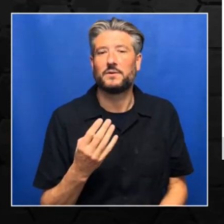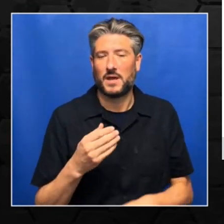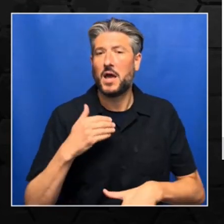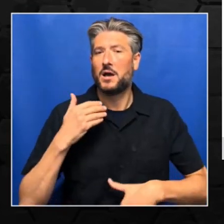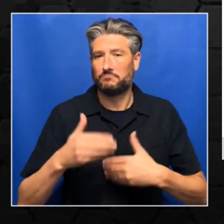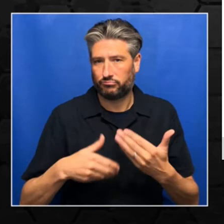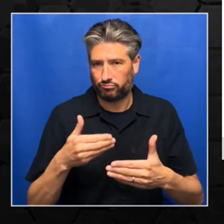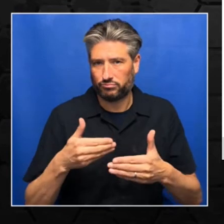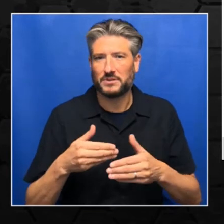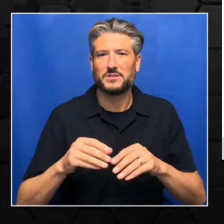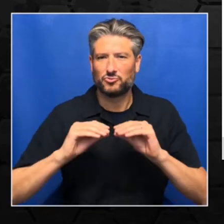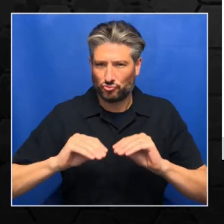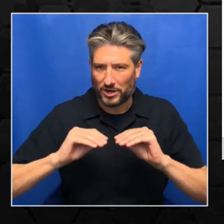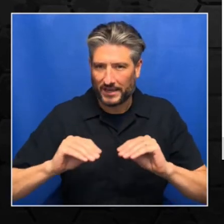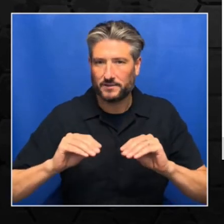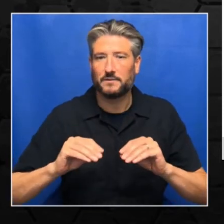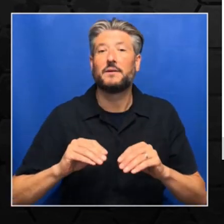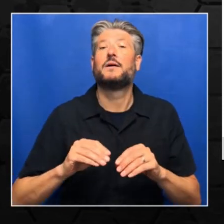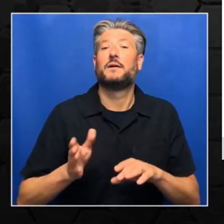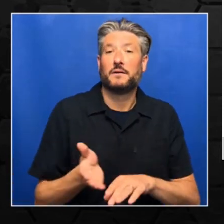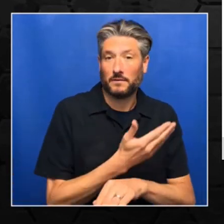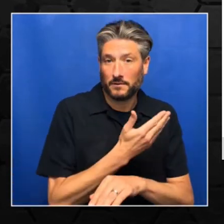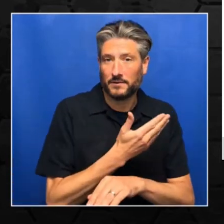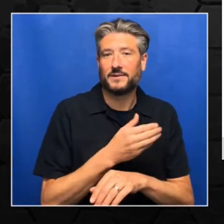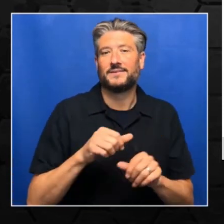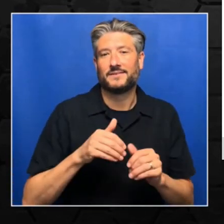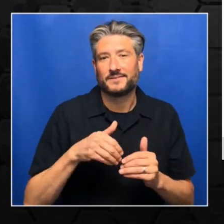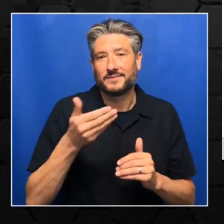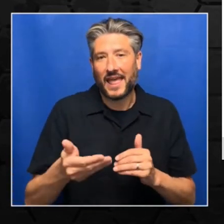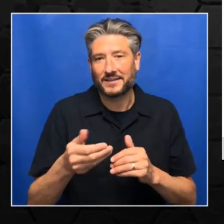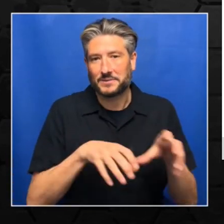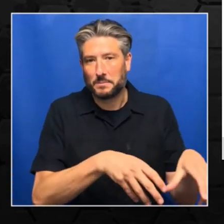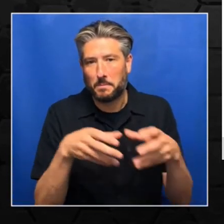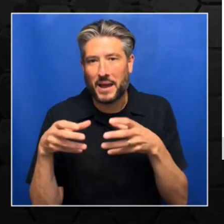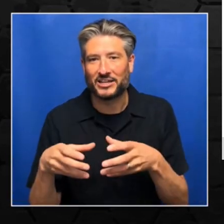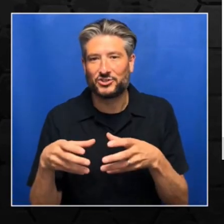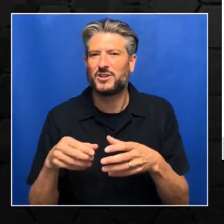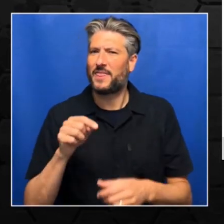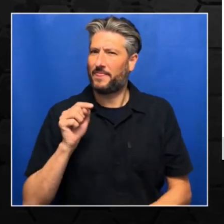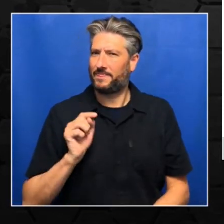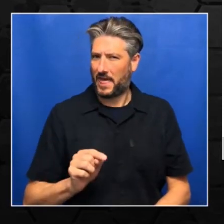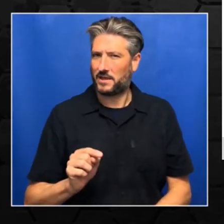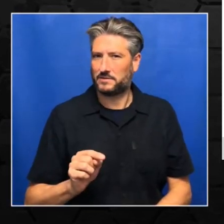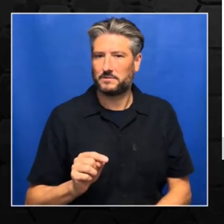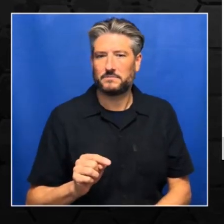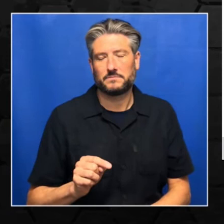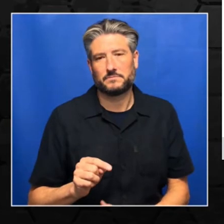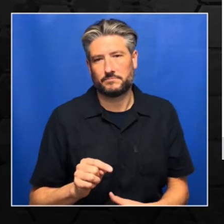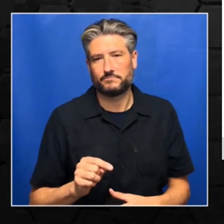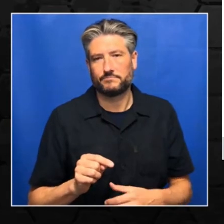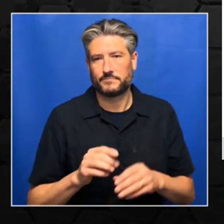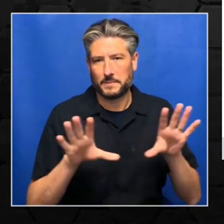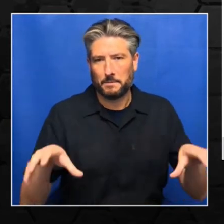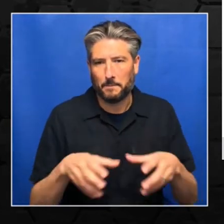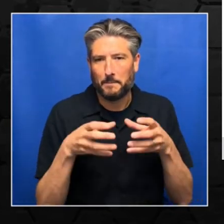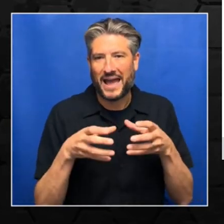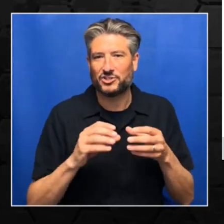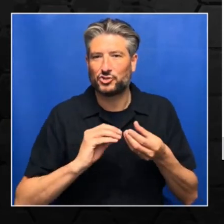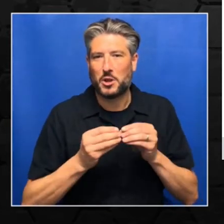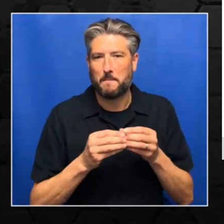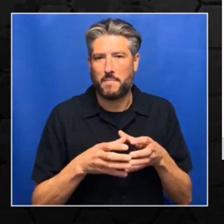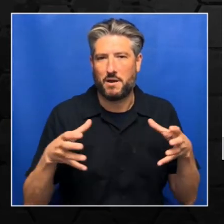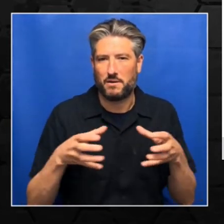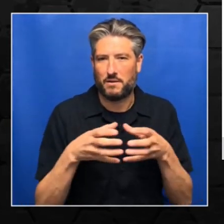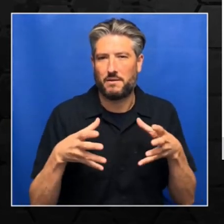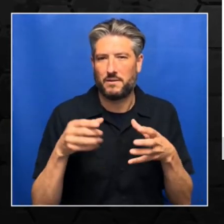samples. So that is what is meant by batch size. Then we're going to create our data loaders. As I said, data loaders are basically,